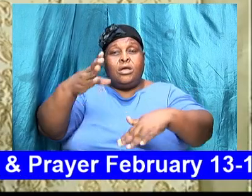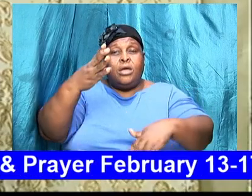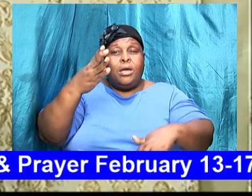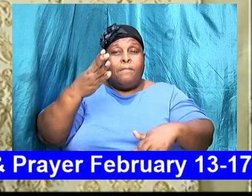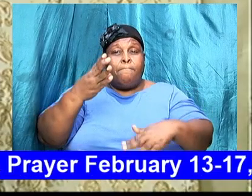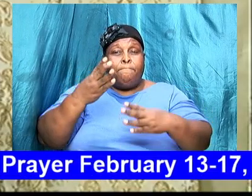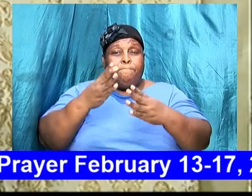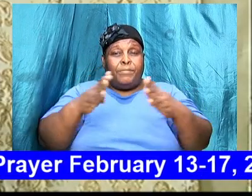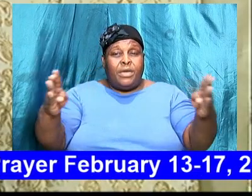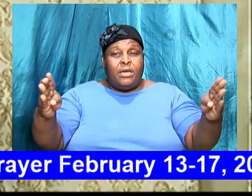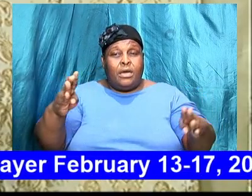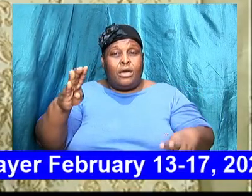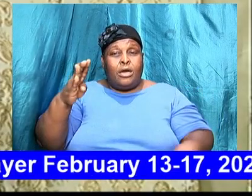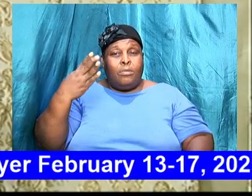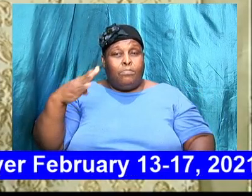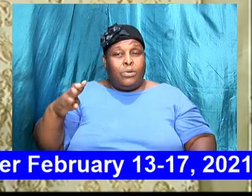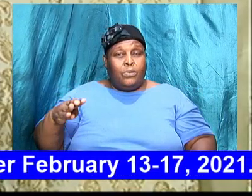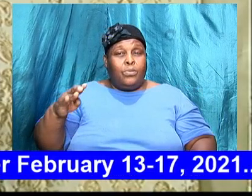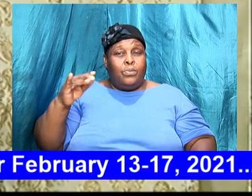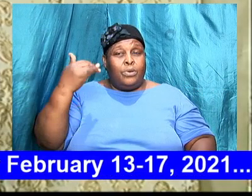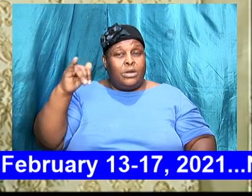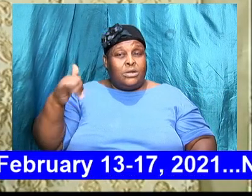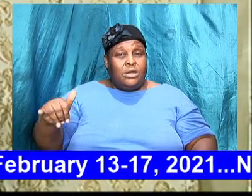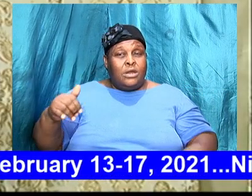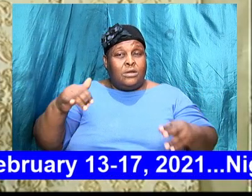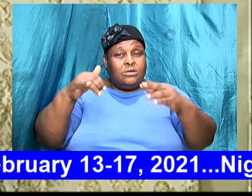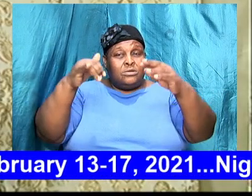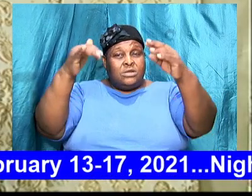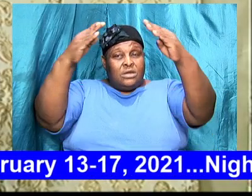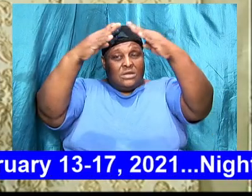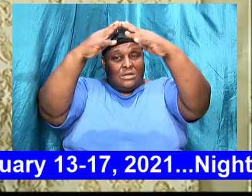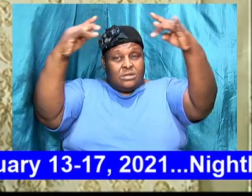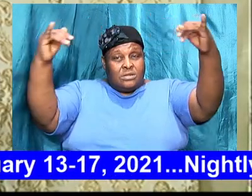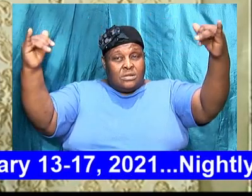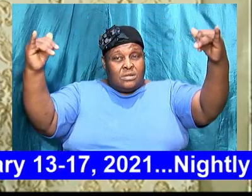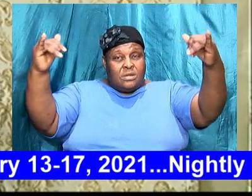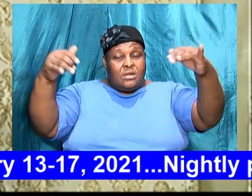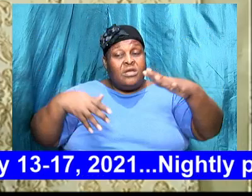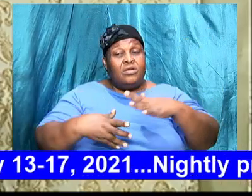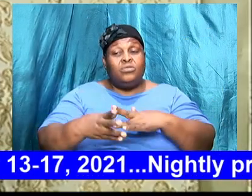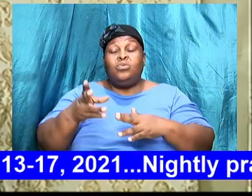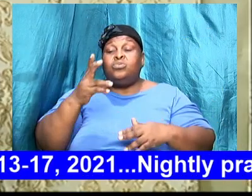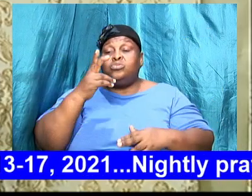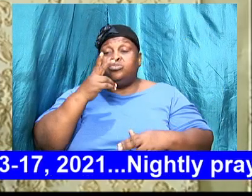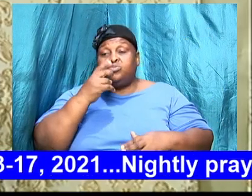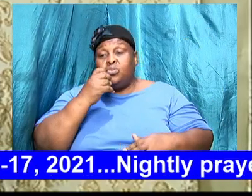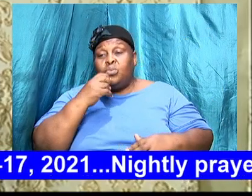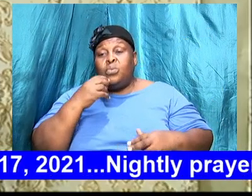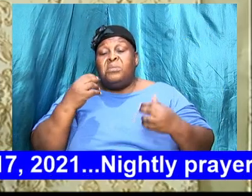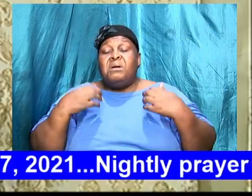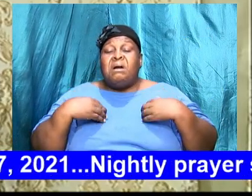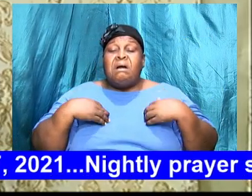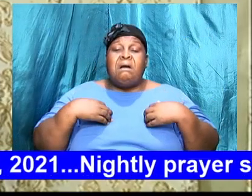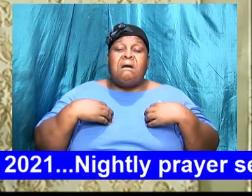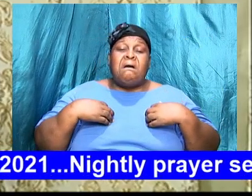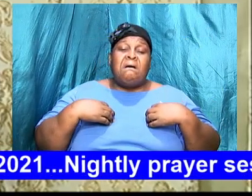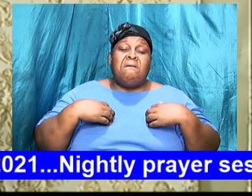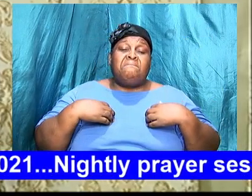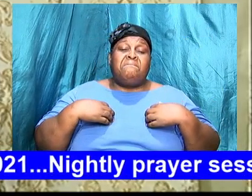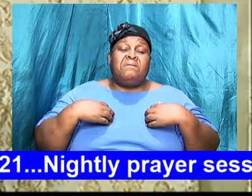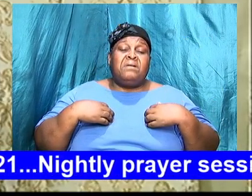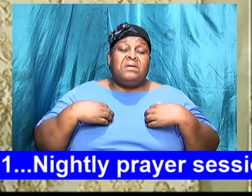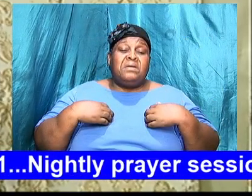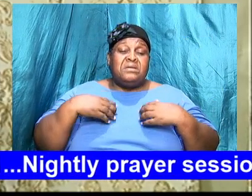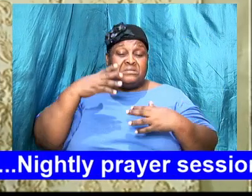for those who have medical conditions we want everybody to do the